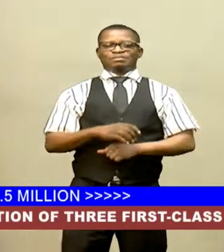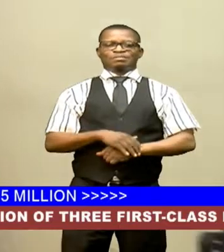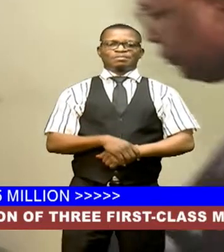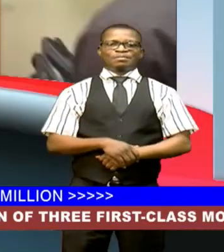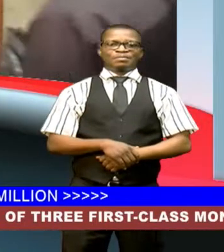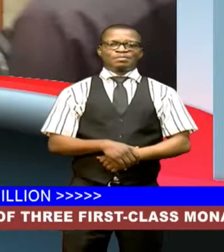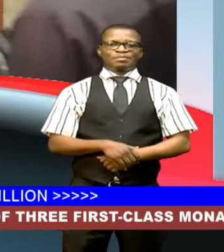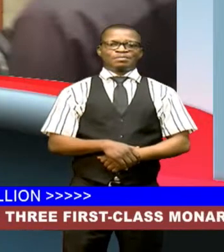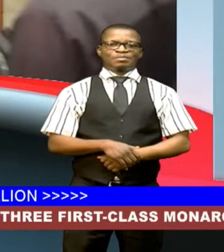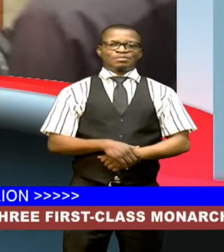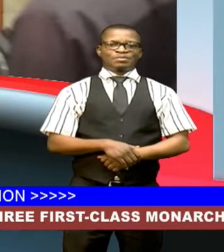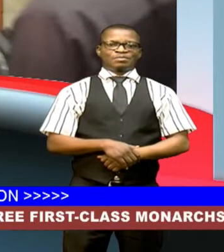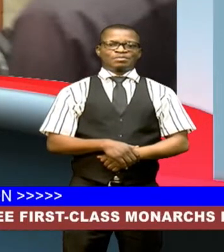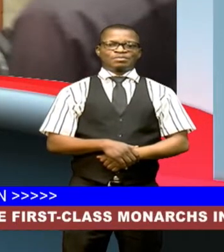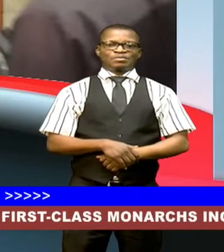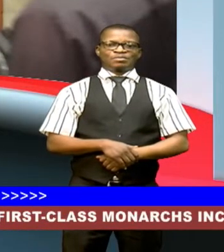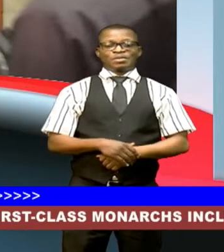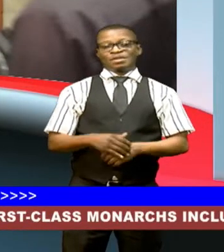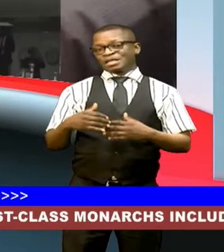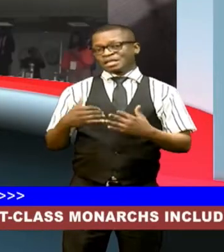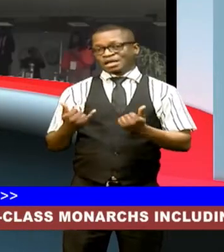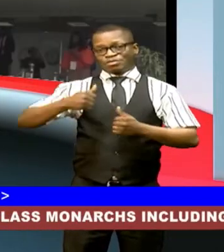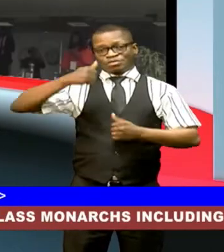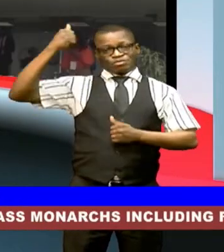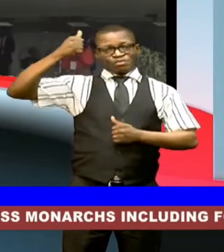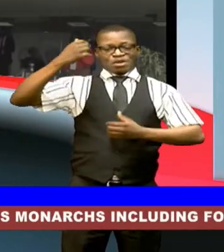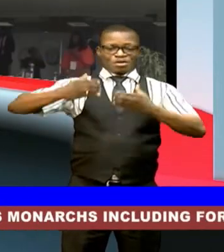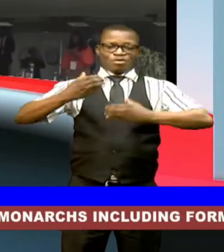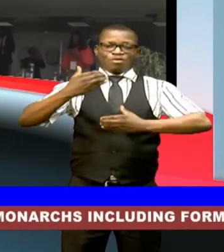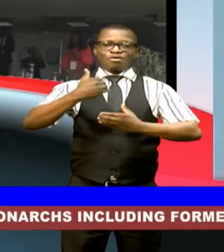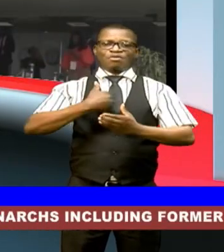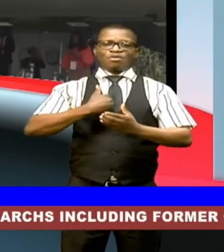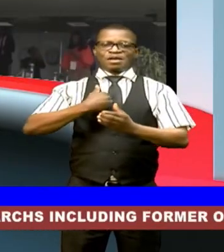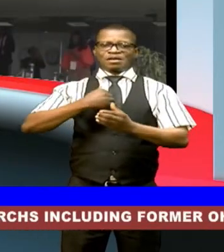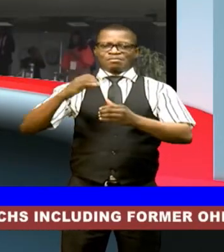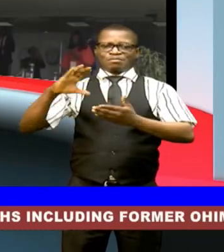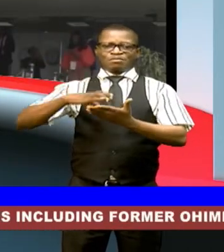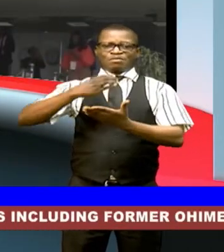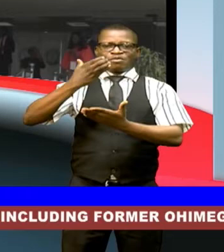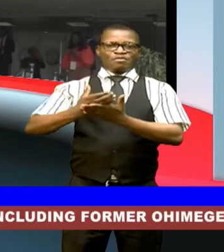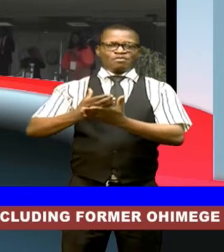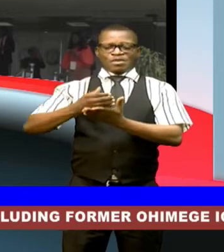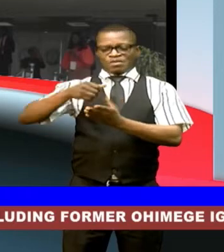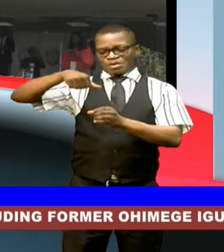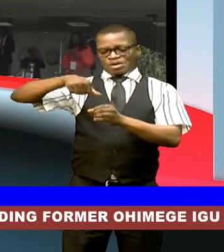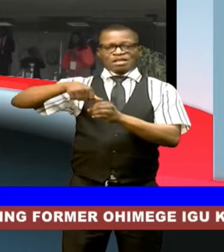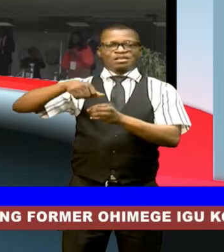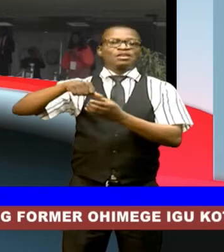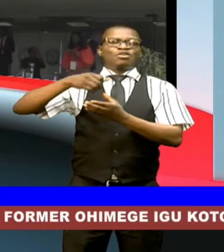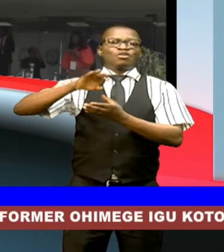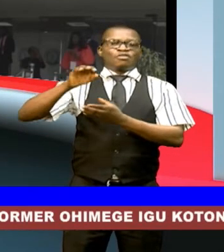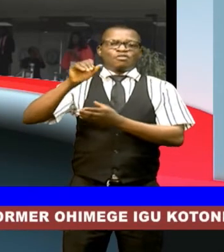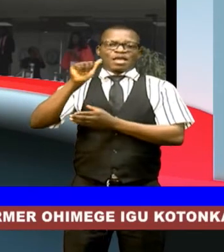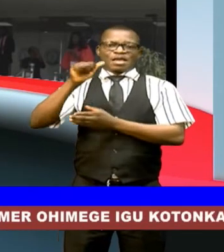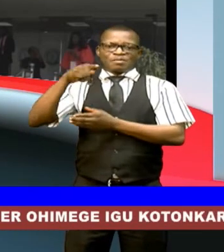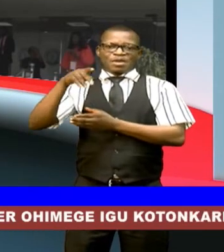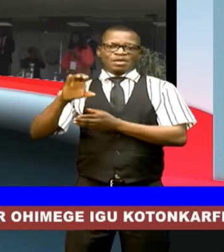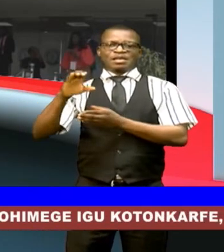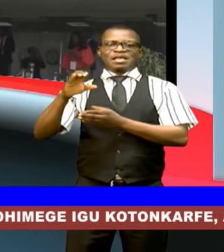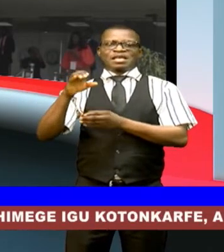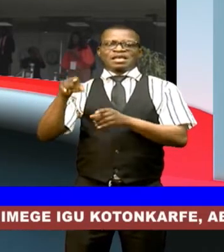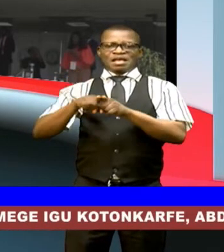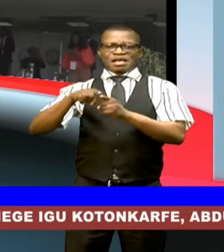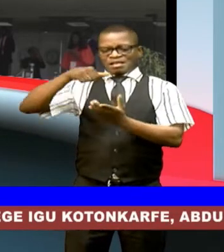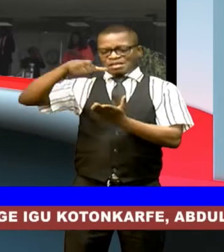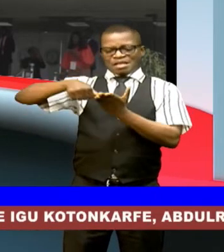meanwhile the supreme court has affirmed the election of heights and alia of the apc as the duly elected